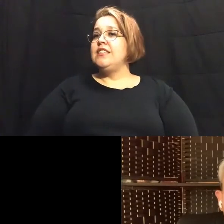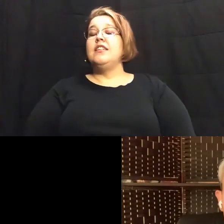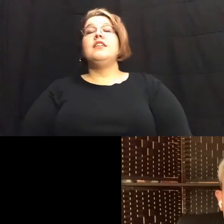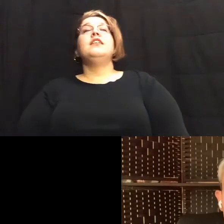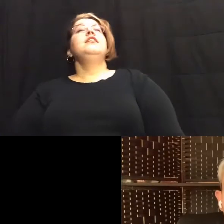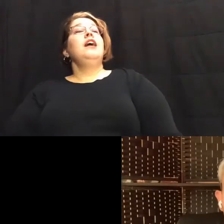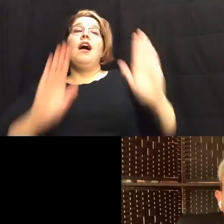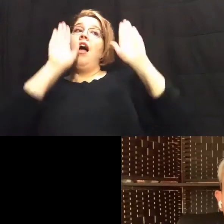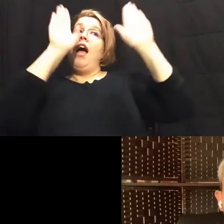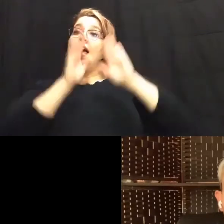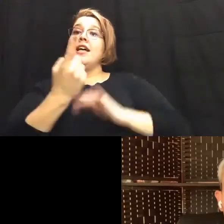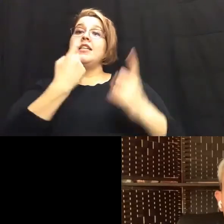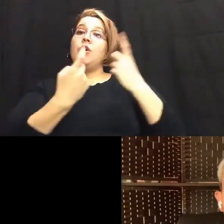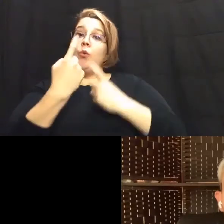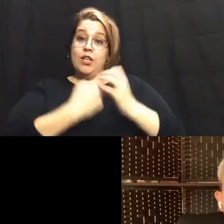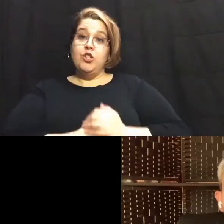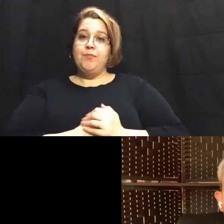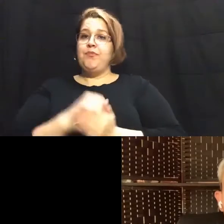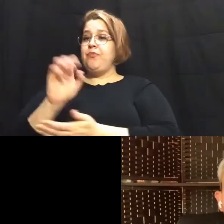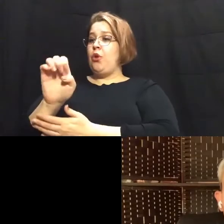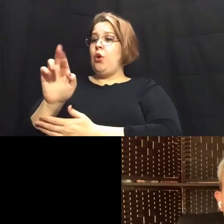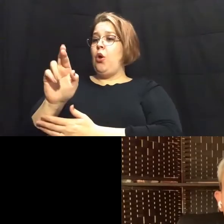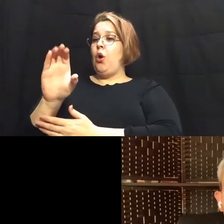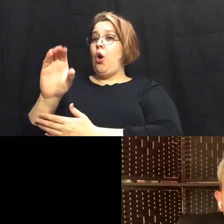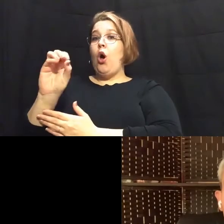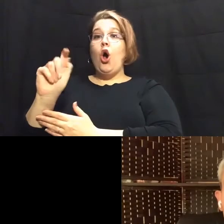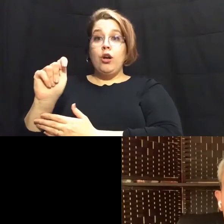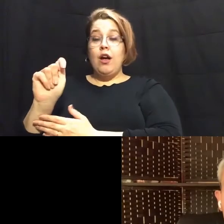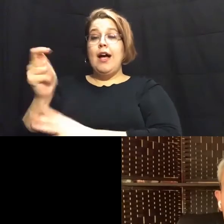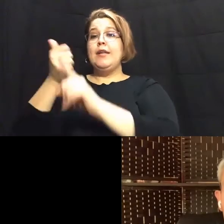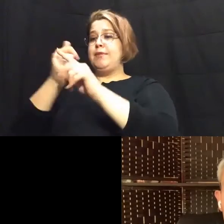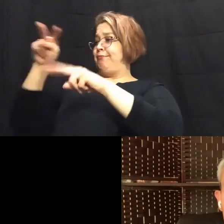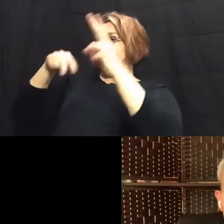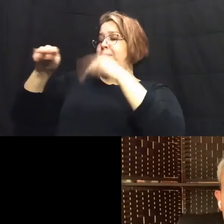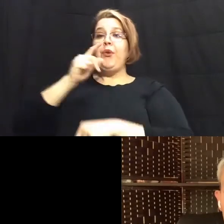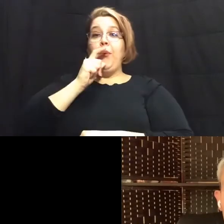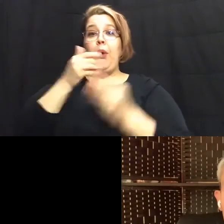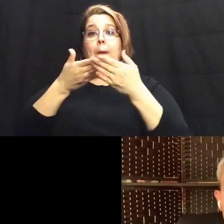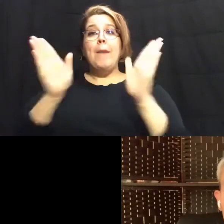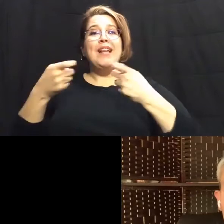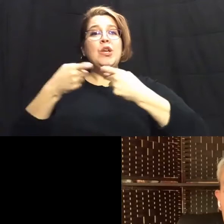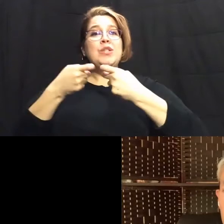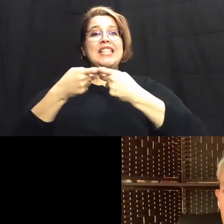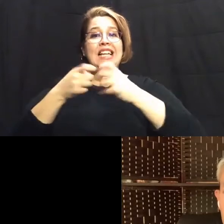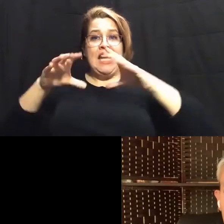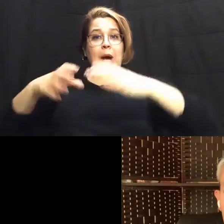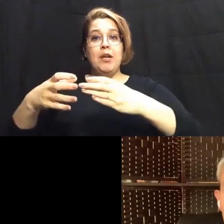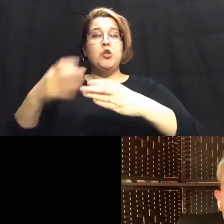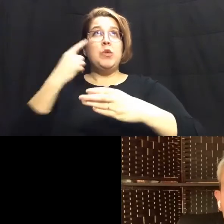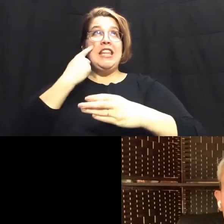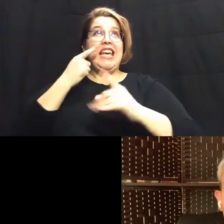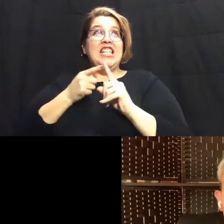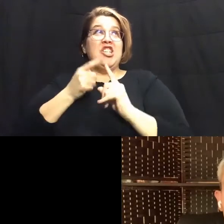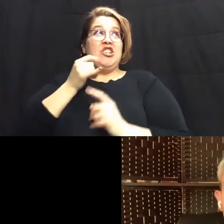excellent question and ercott is overseen by the public utility commission which up until i believe yesterday